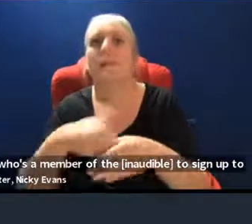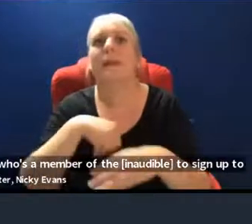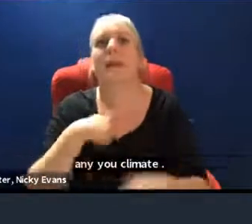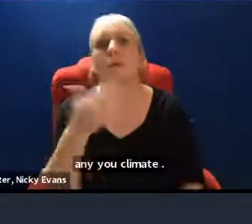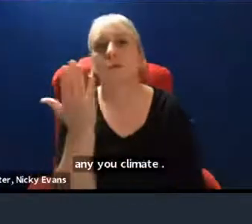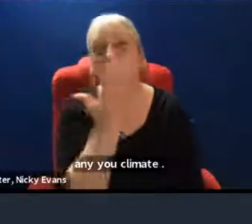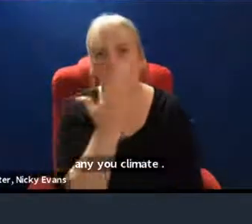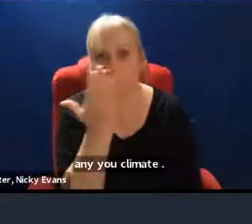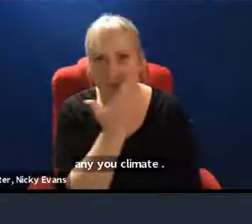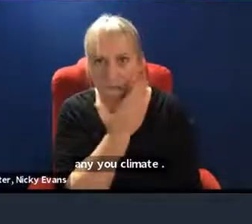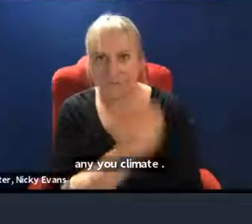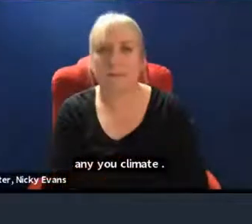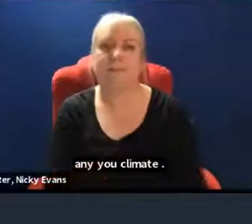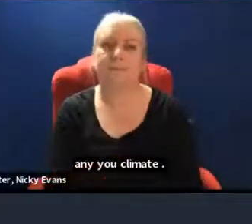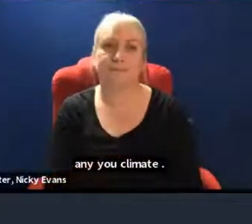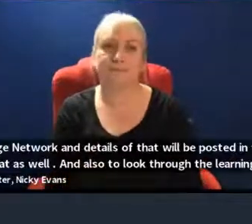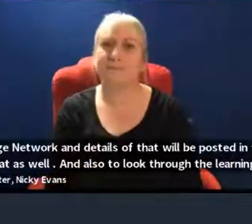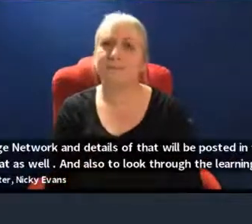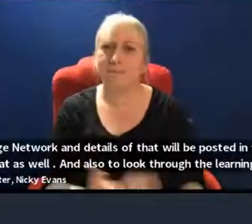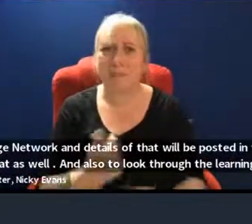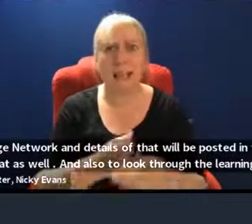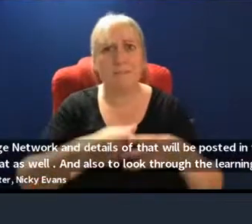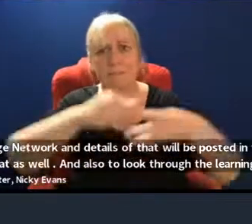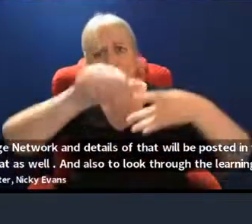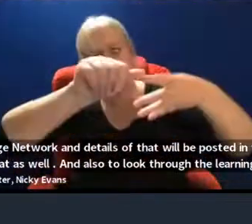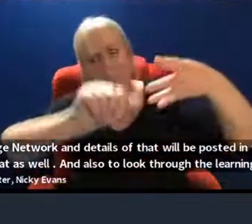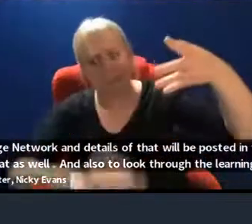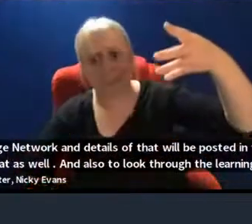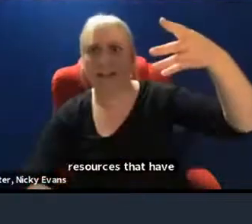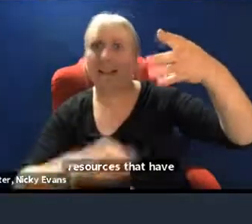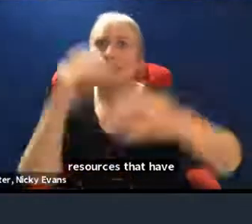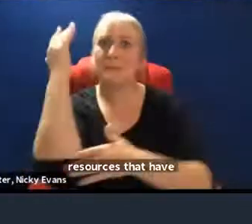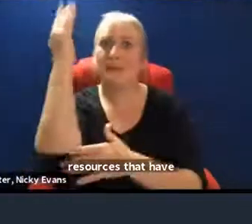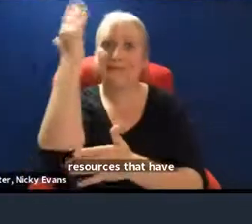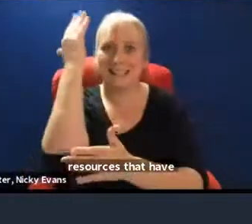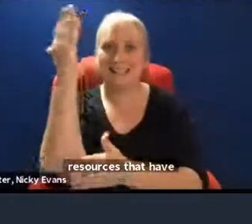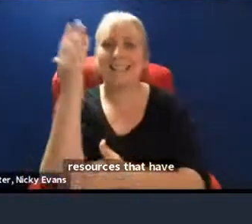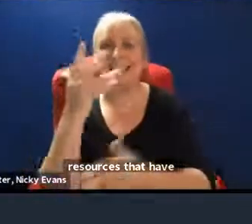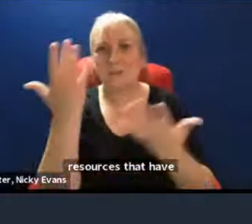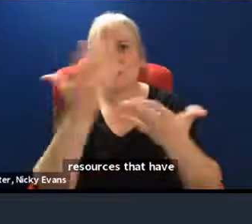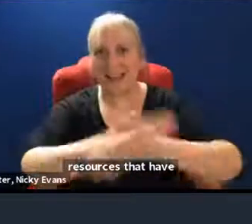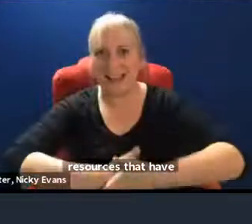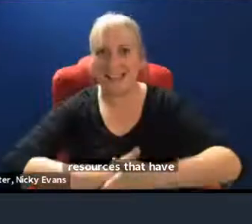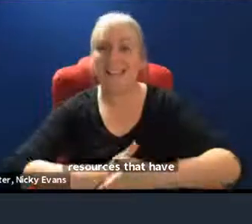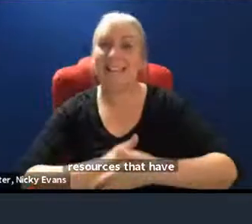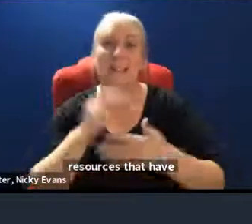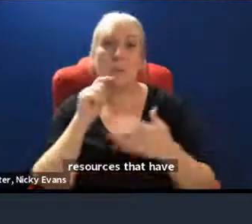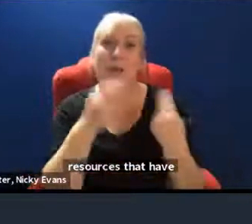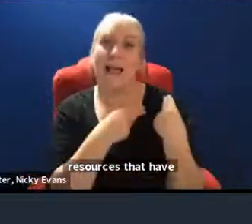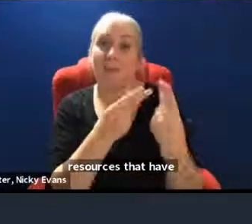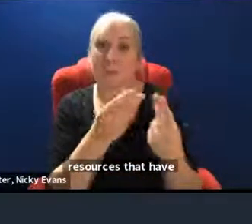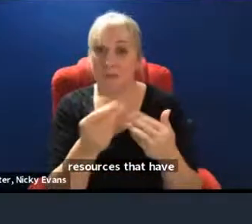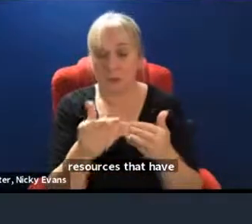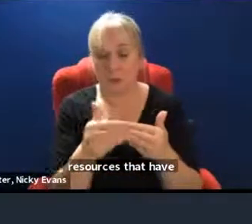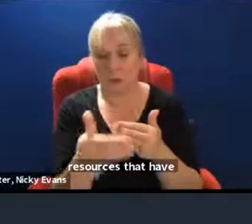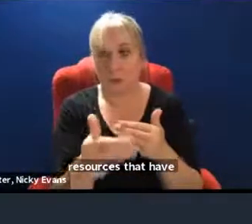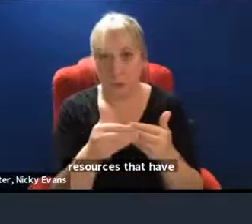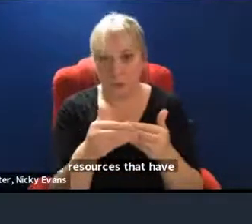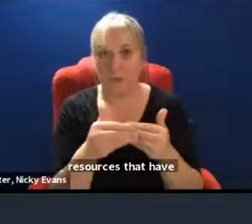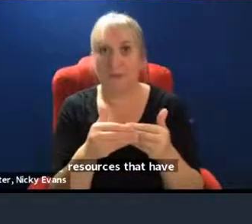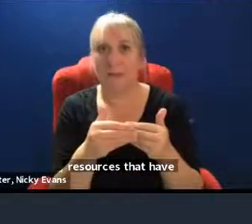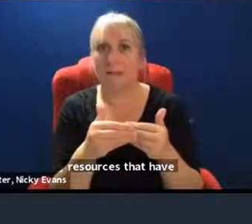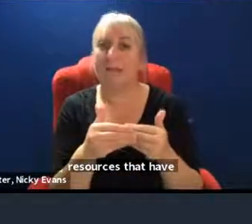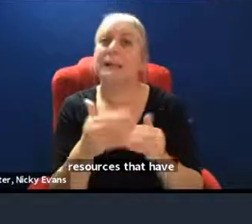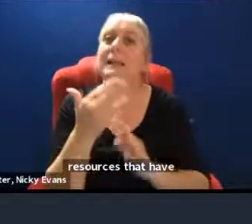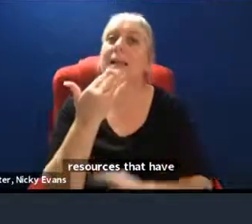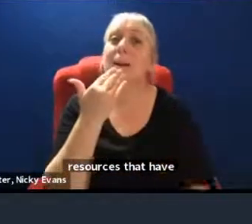substantial list of speakers lined up so I'm going to hand over to them in a minute and we would just ask everyone if they